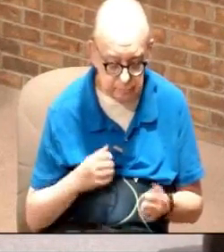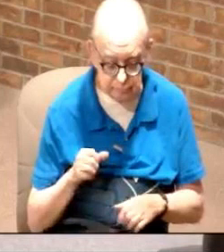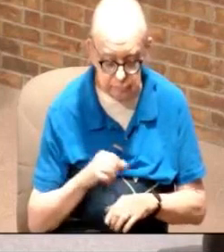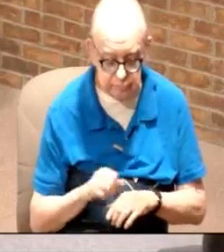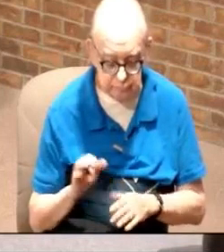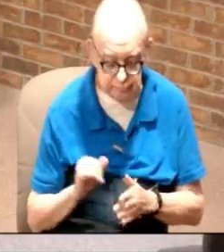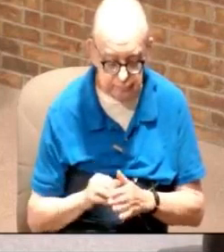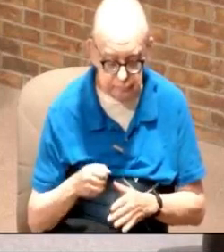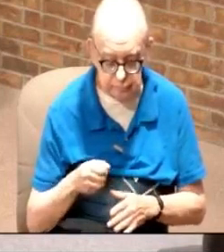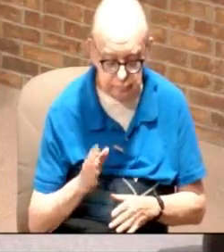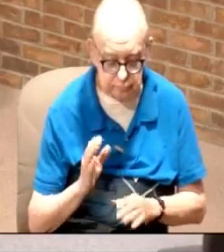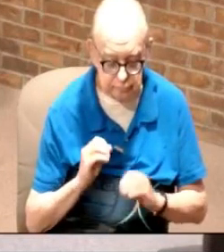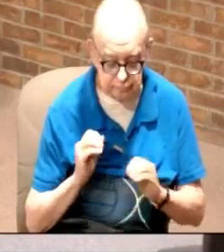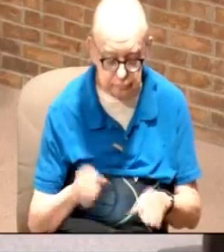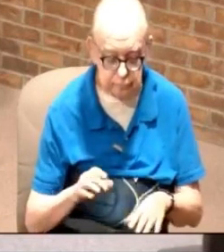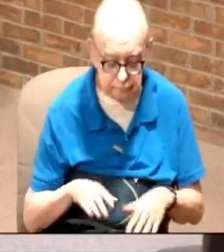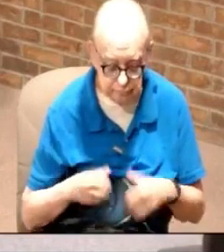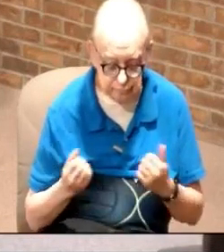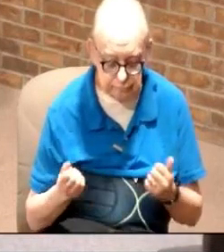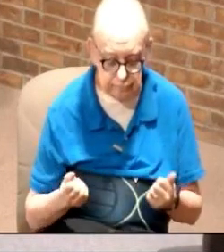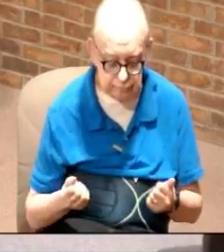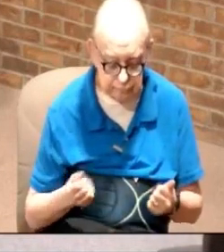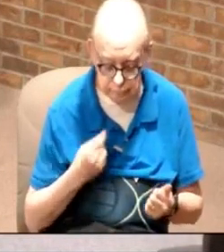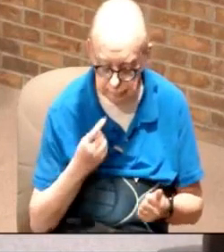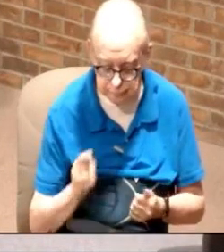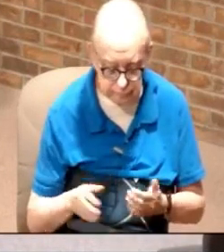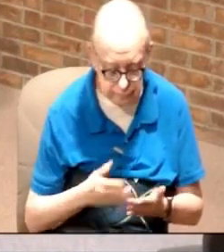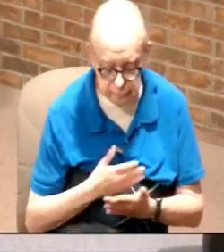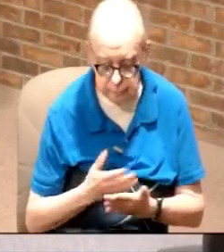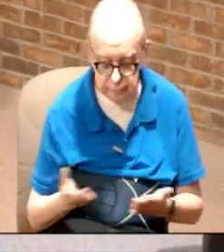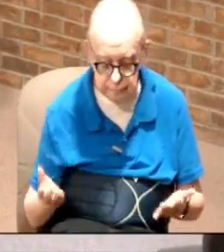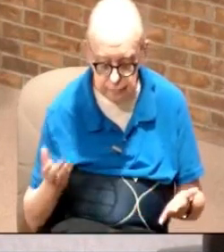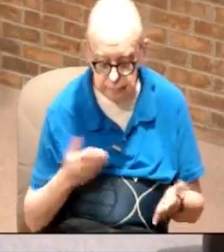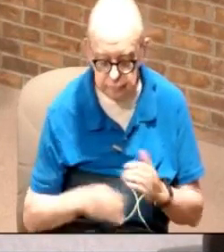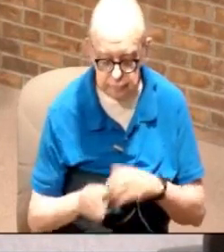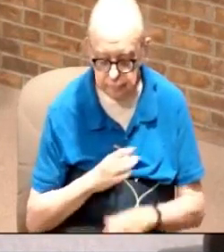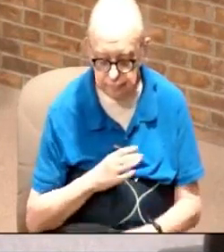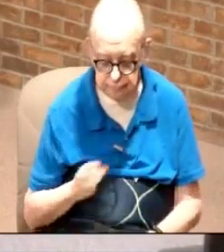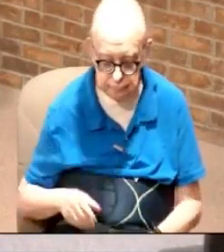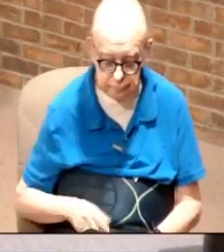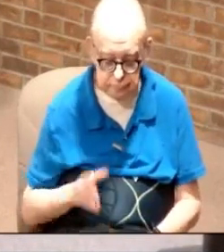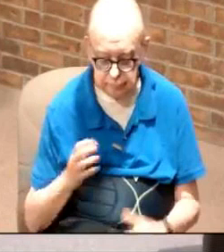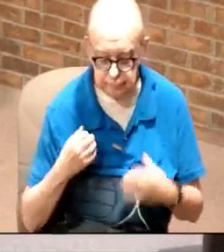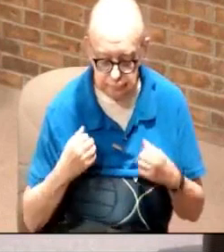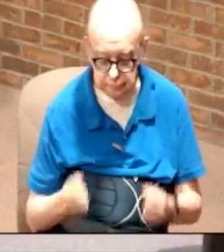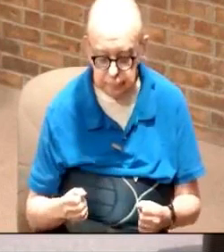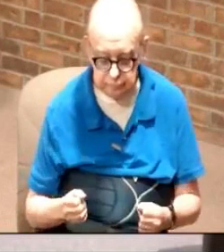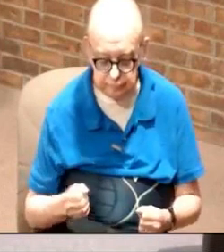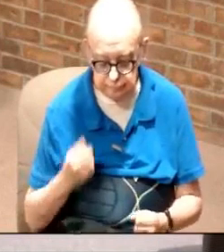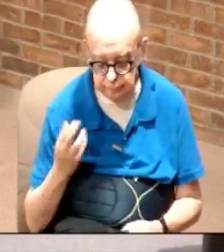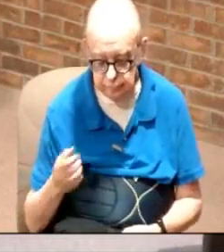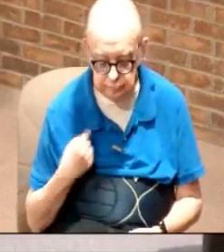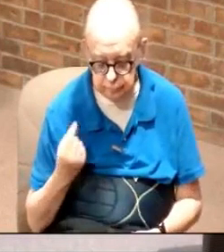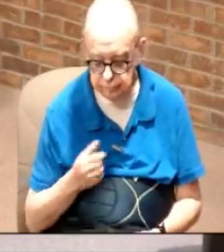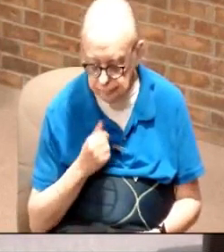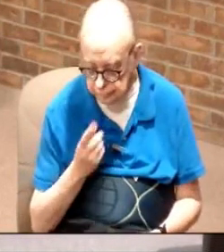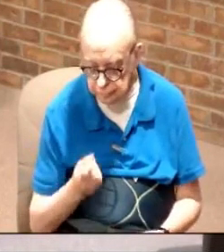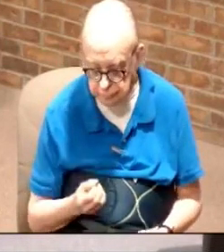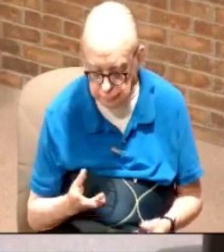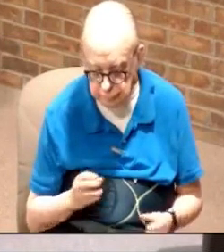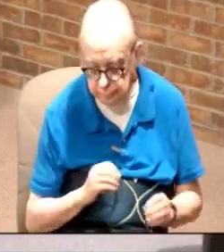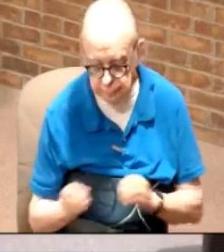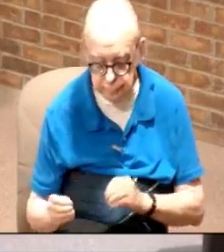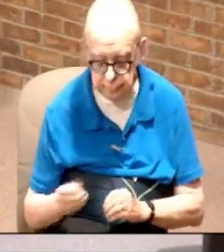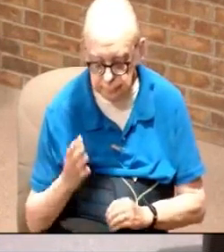anointing that he's got on our lives says I can do all things through Christ who strengthens me the reason we don't see a lot of